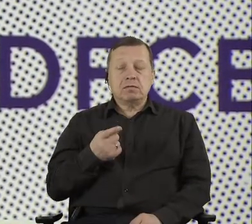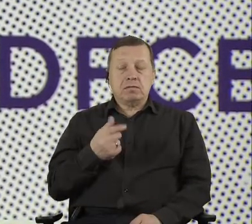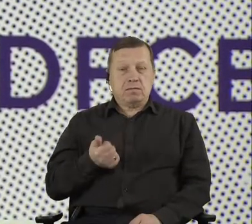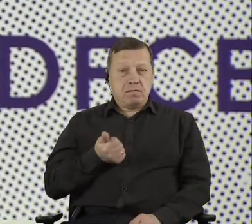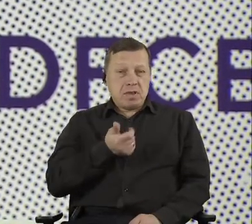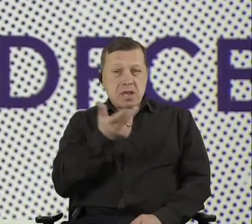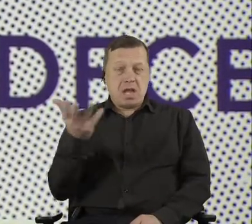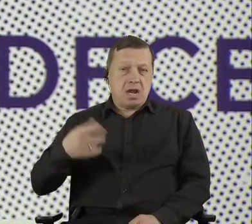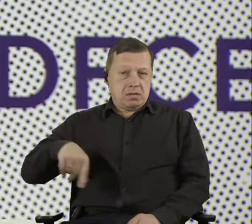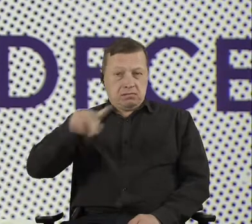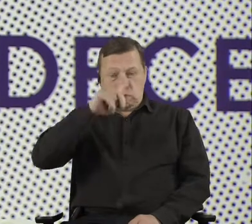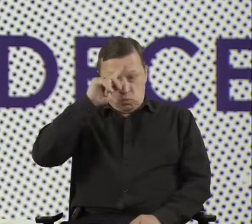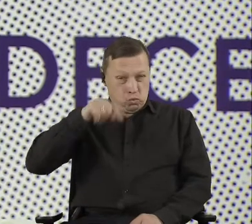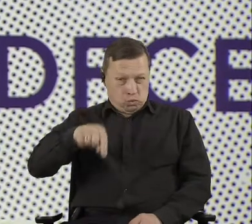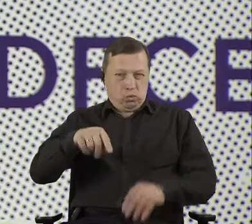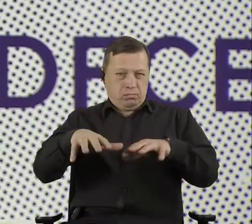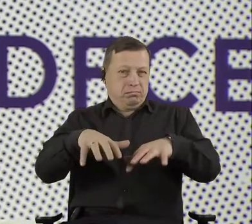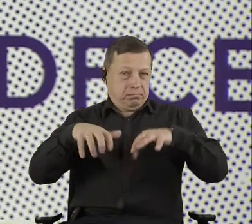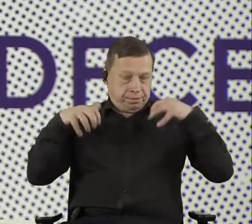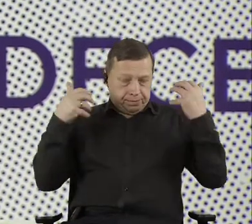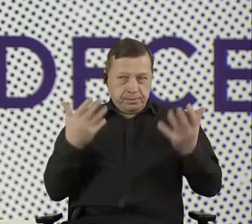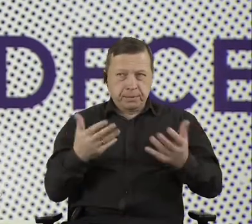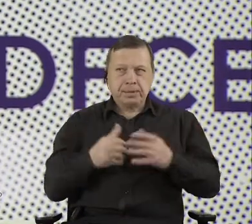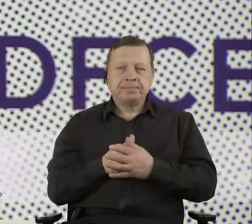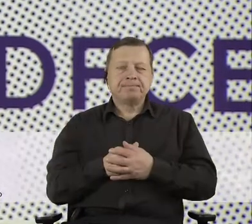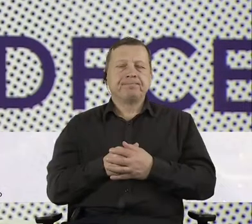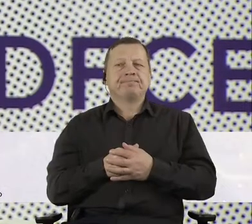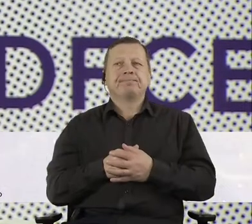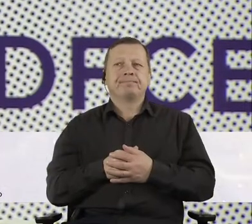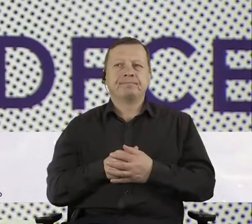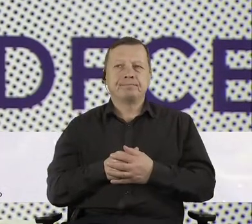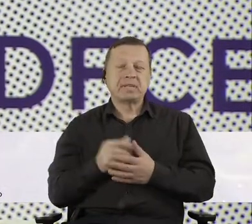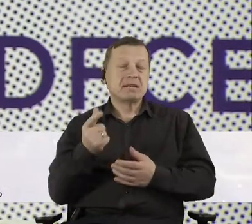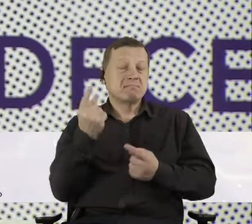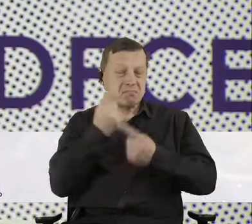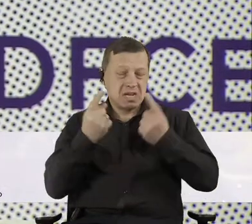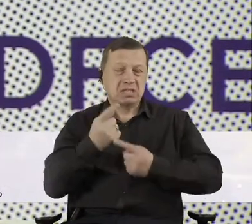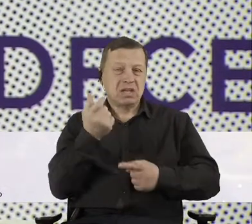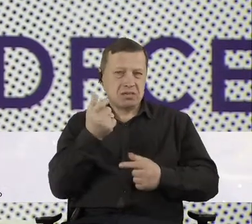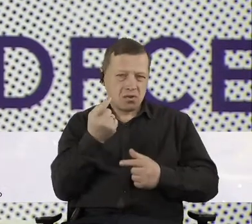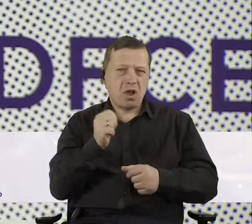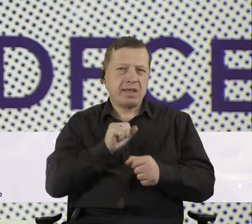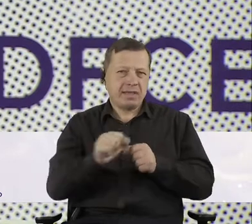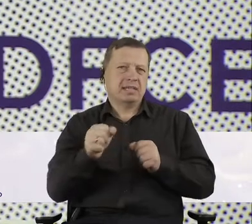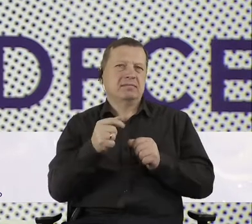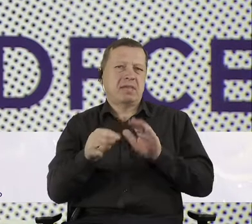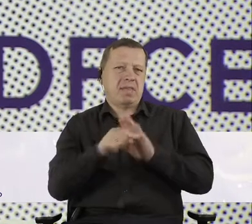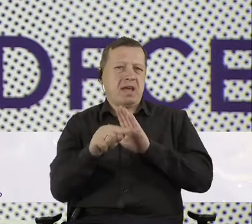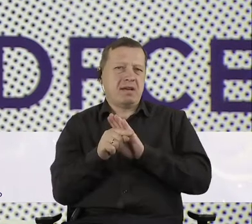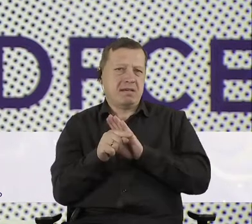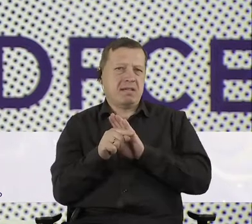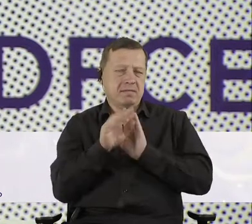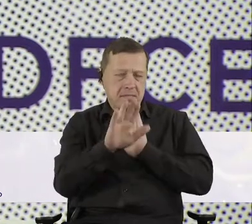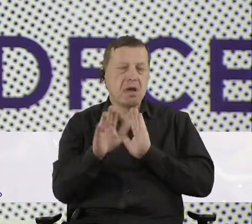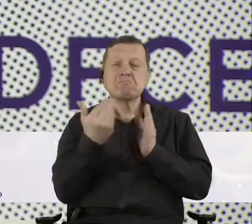government tech, because it seems like civic civic tech is really reaching the bigger impact. And this is for